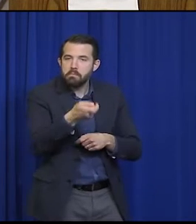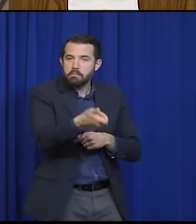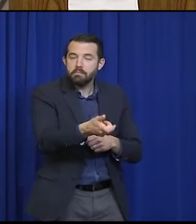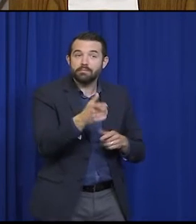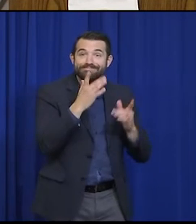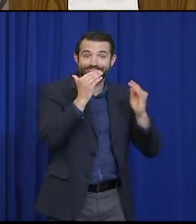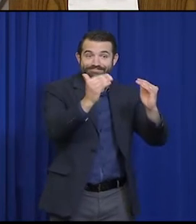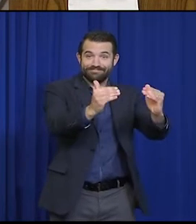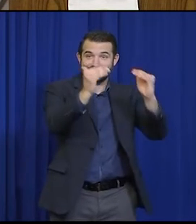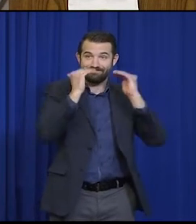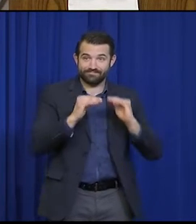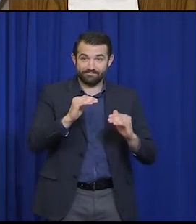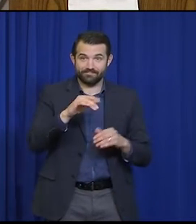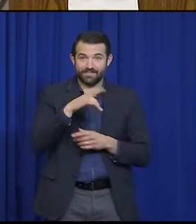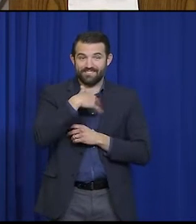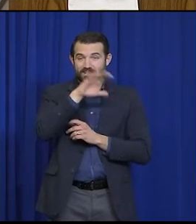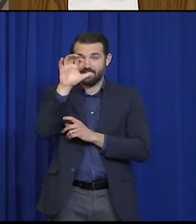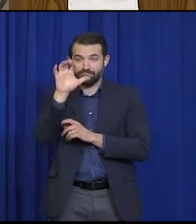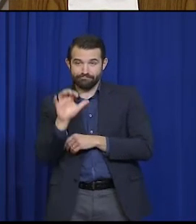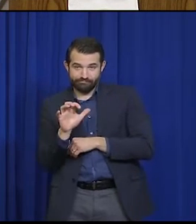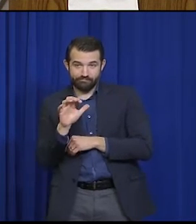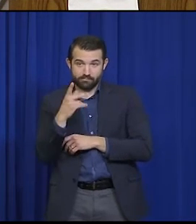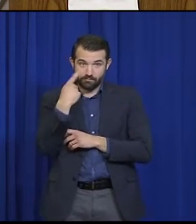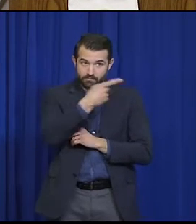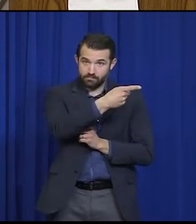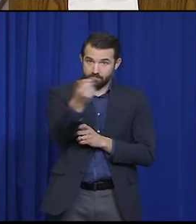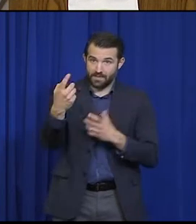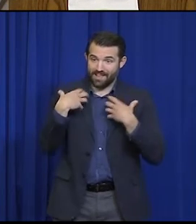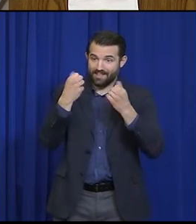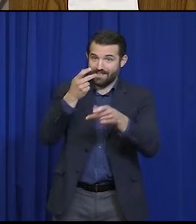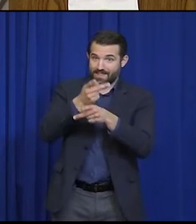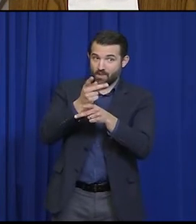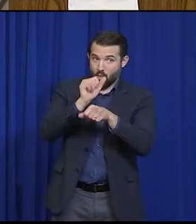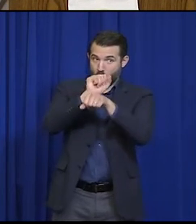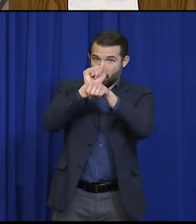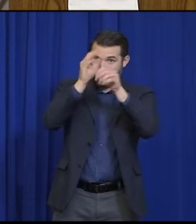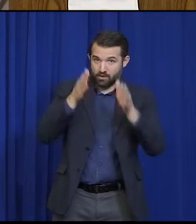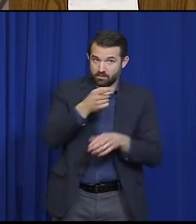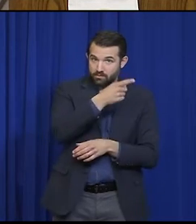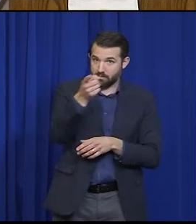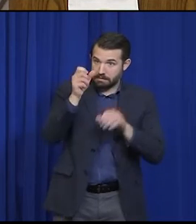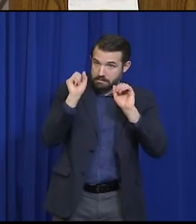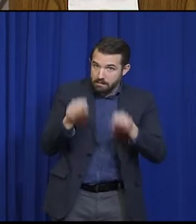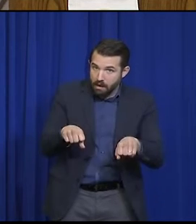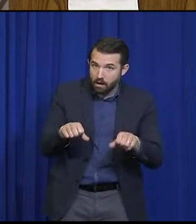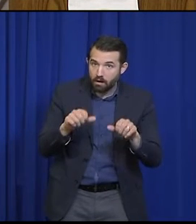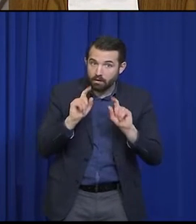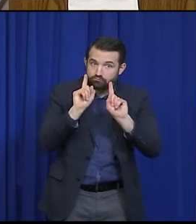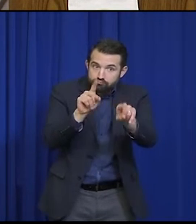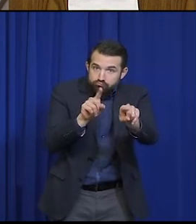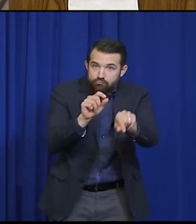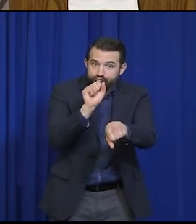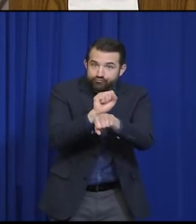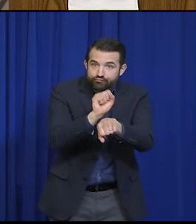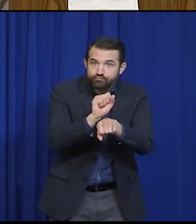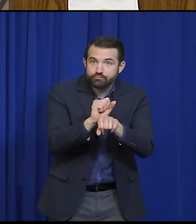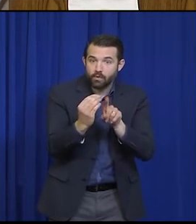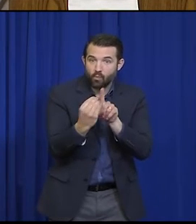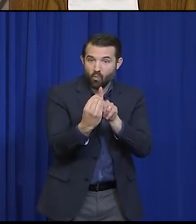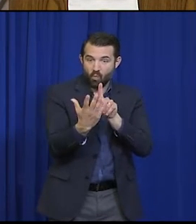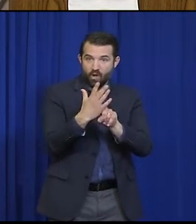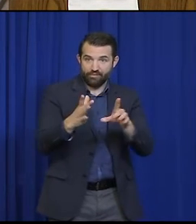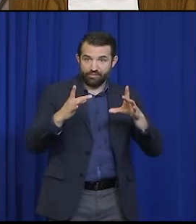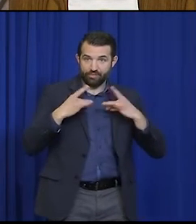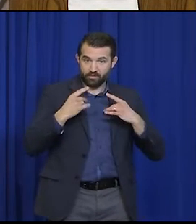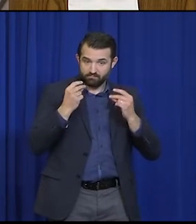lines every day have the ability to be tested quickly for COVID-19 if they've been exposed. And right now, healthcare